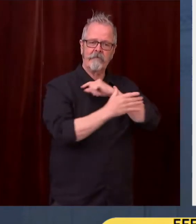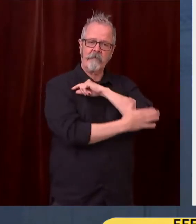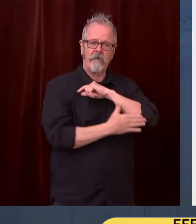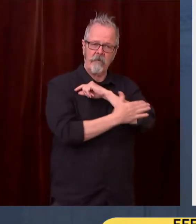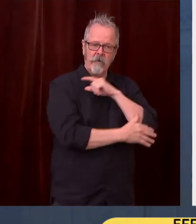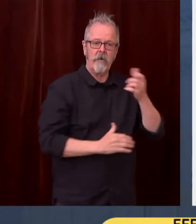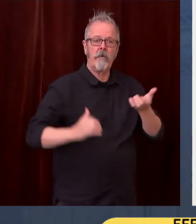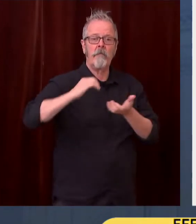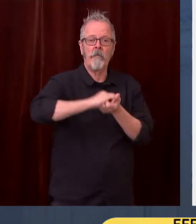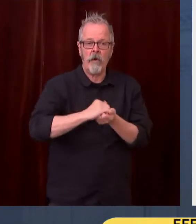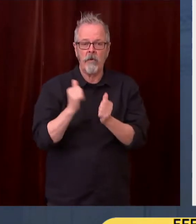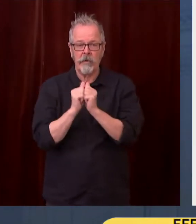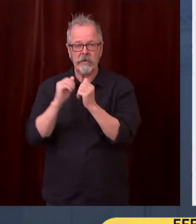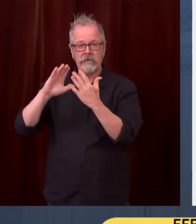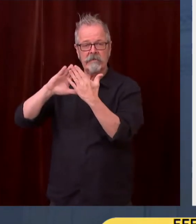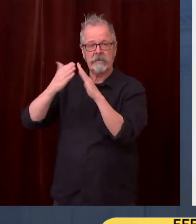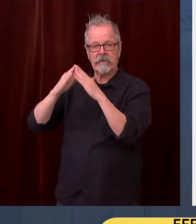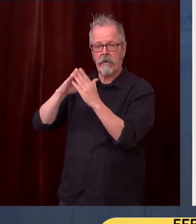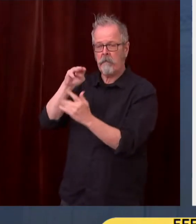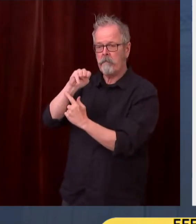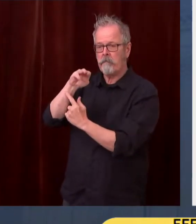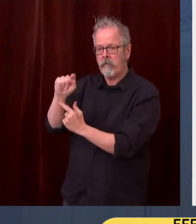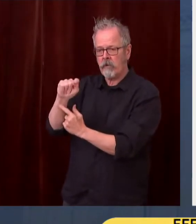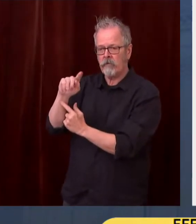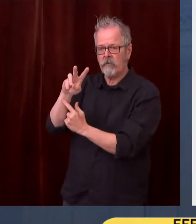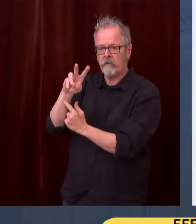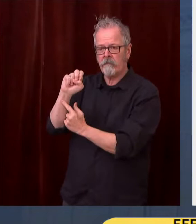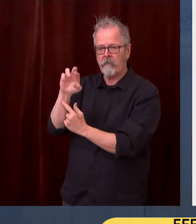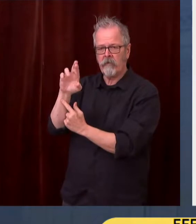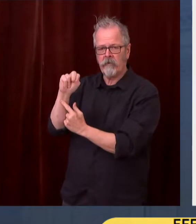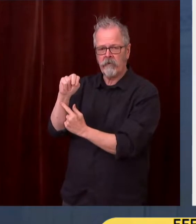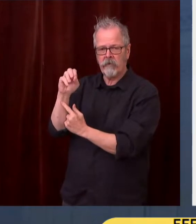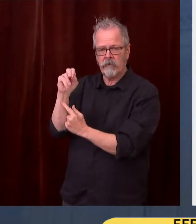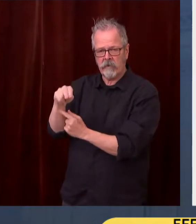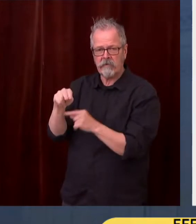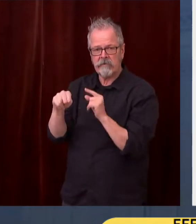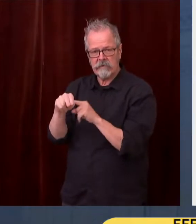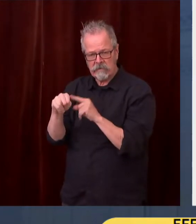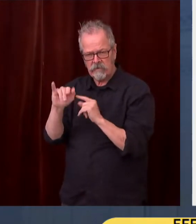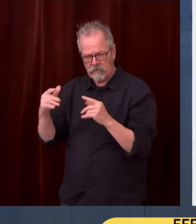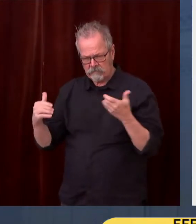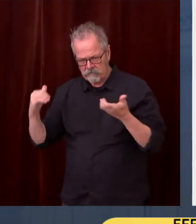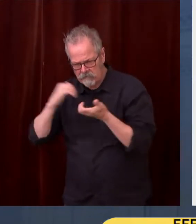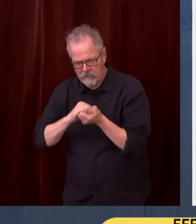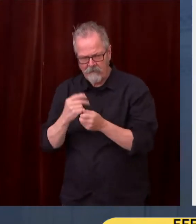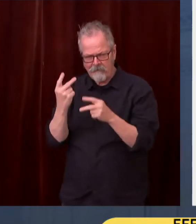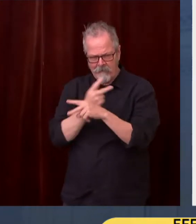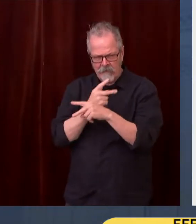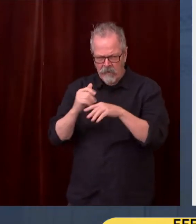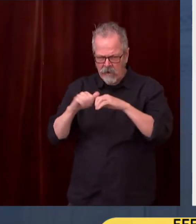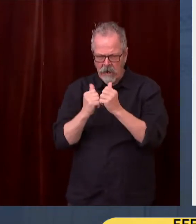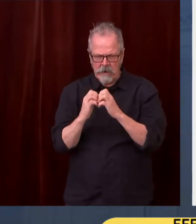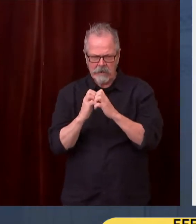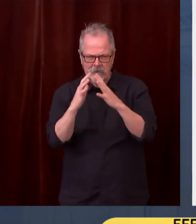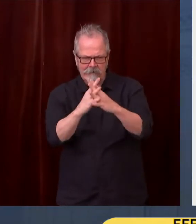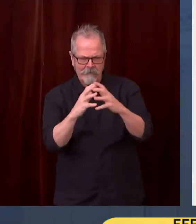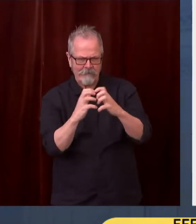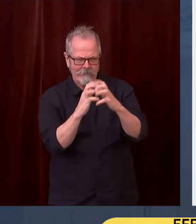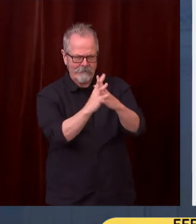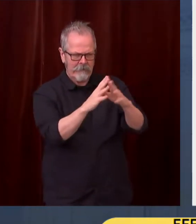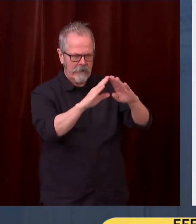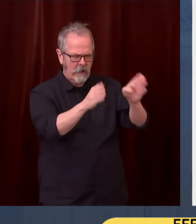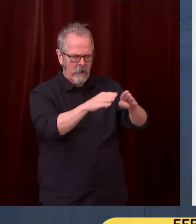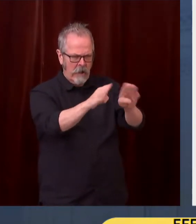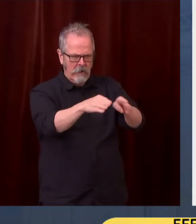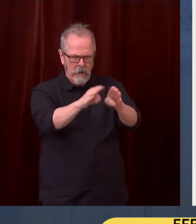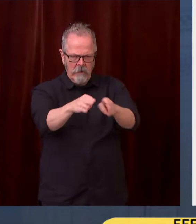mental health issues. We have also committed county funding to support a new Skagit first-step shelter